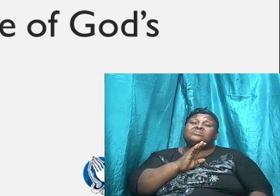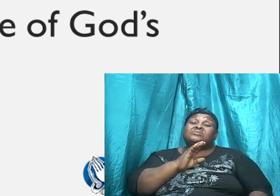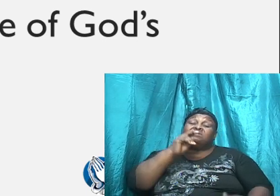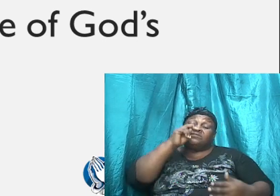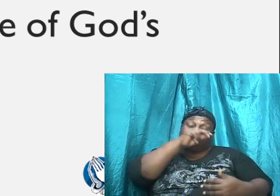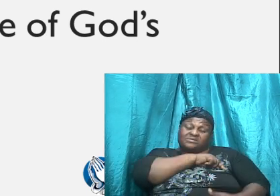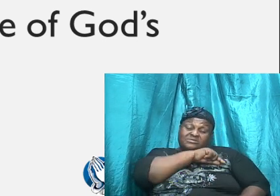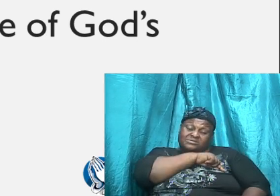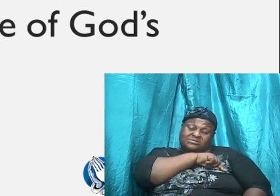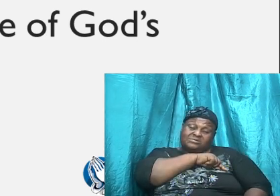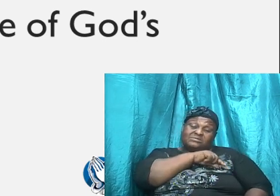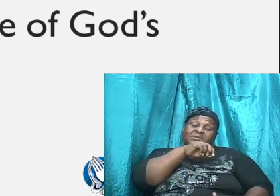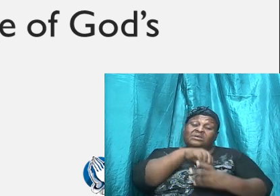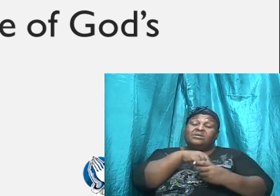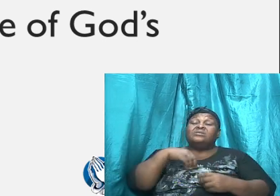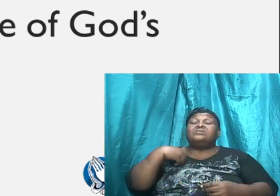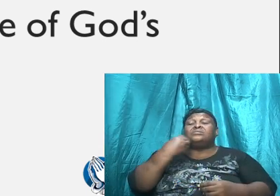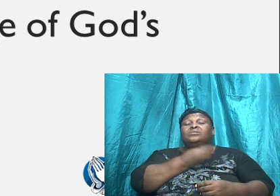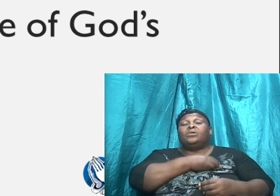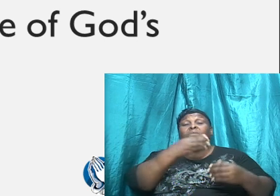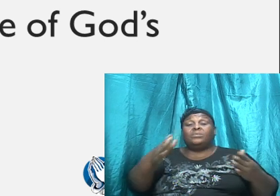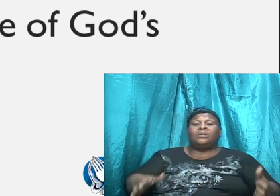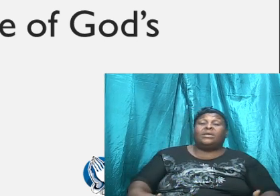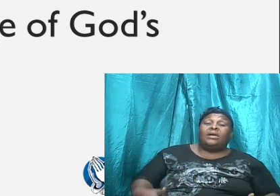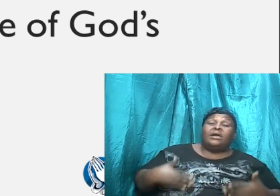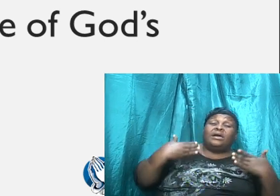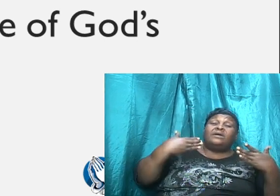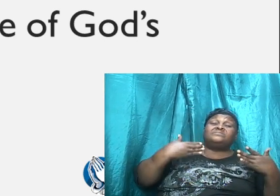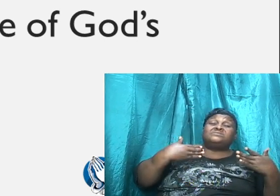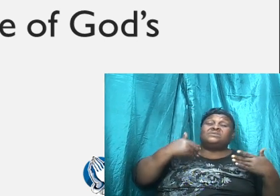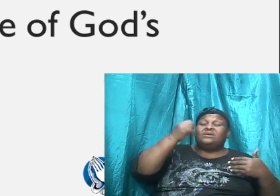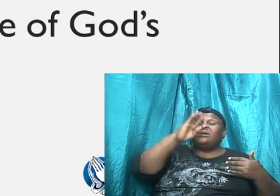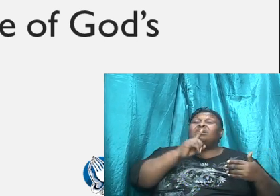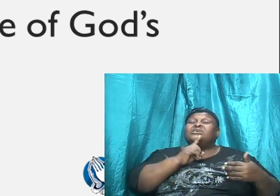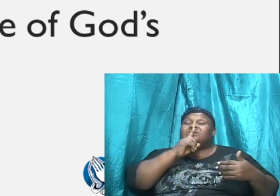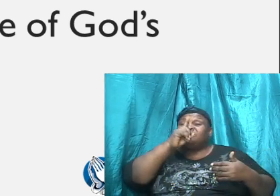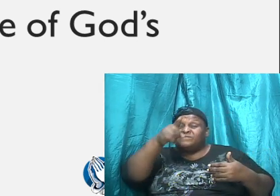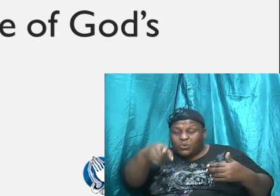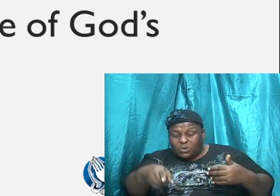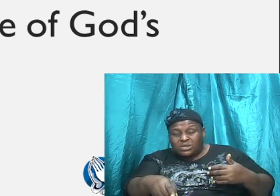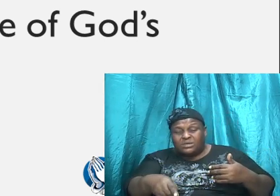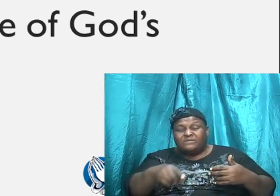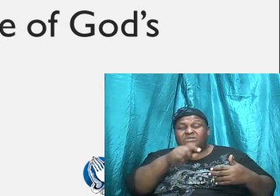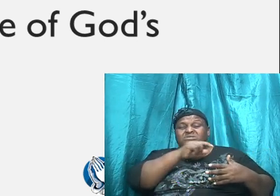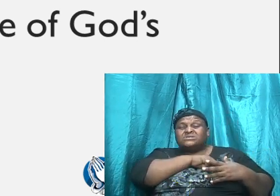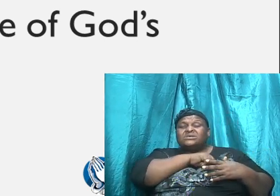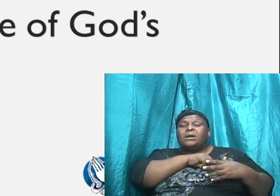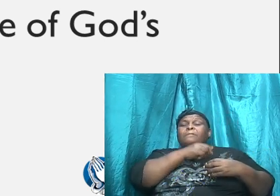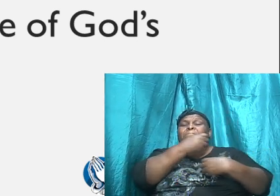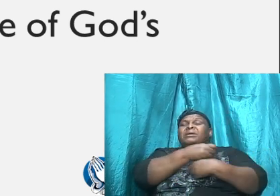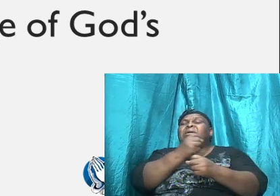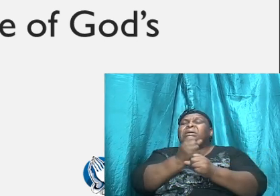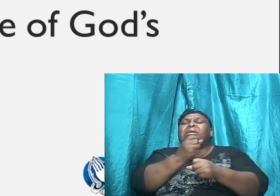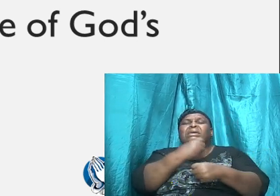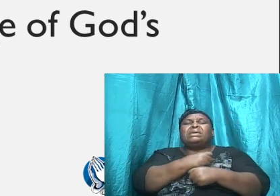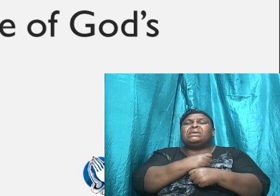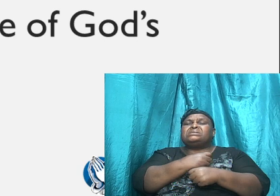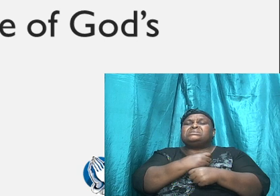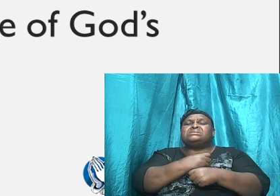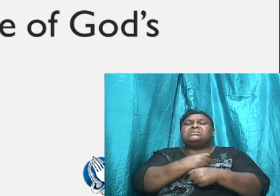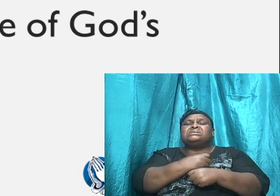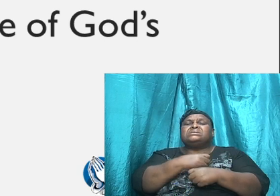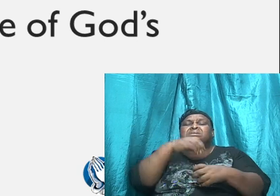in our lives, he is fully vested in us, making it in the rapture,